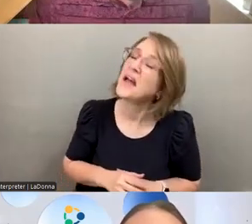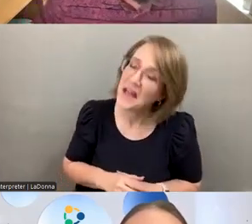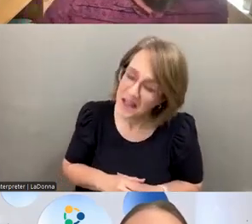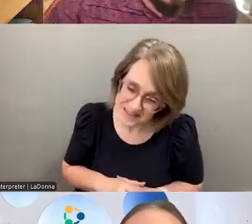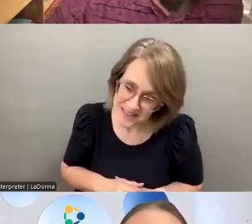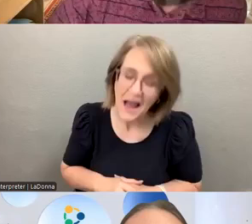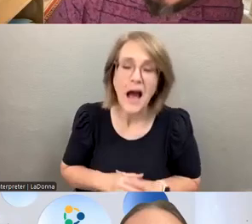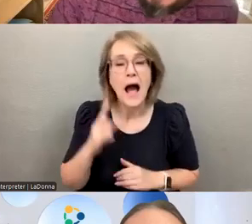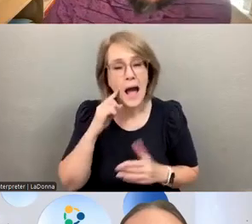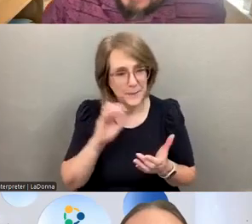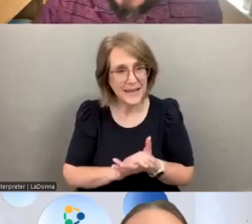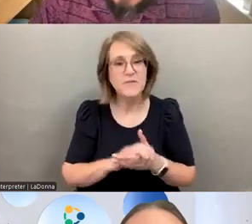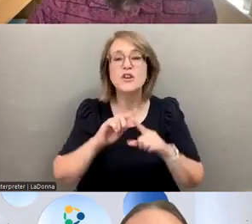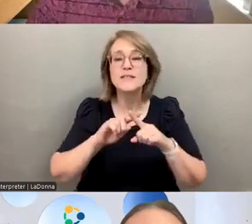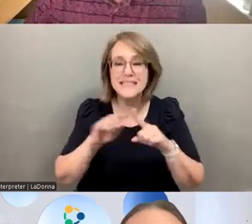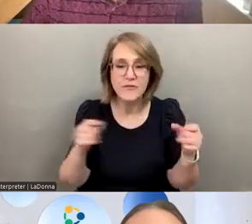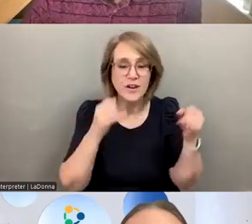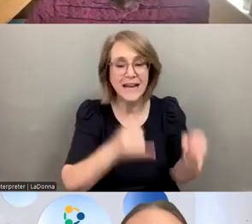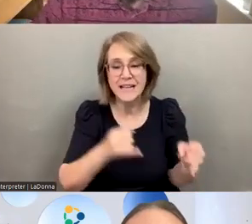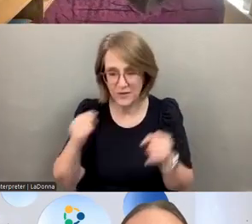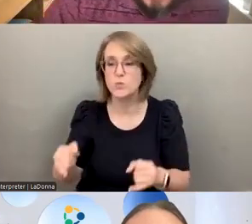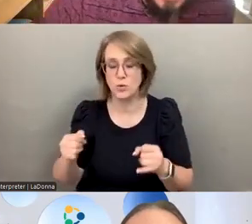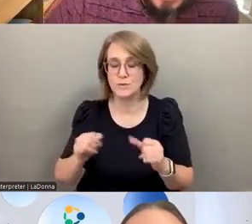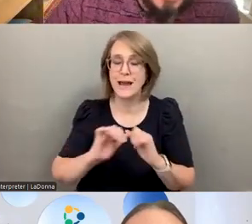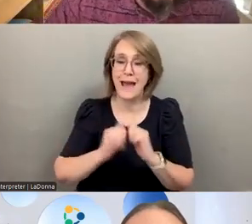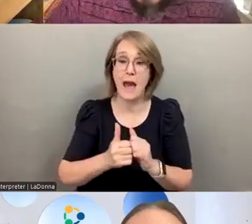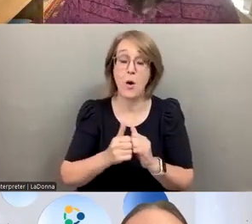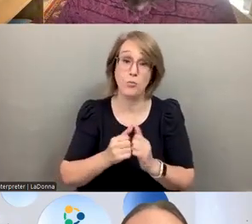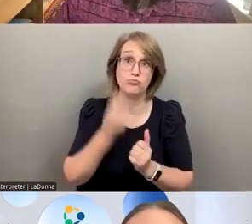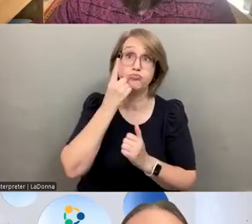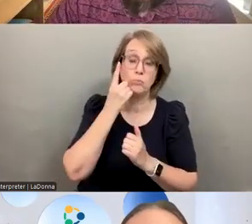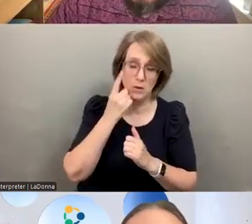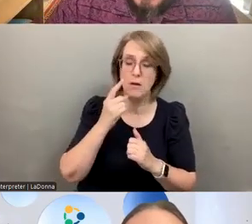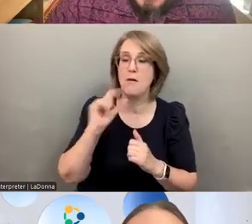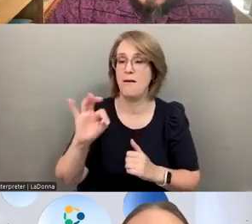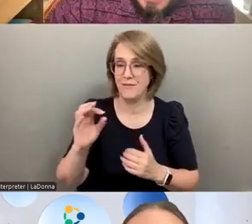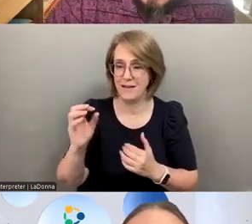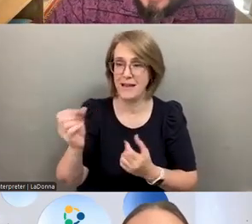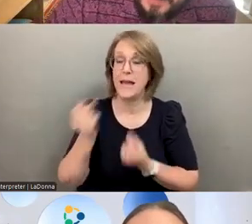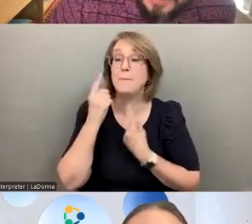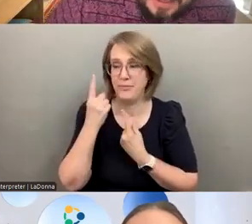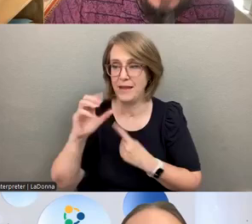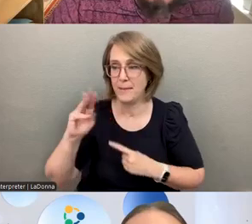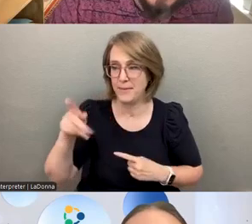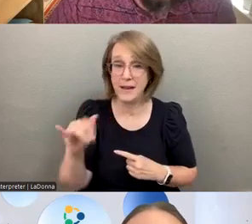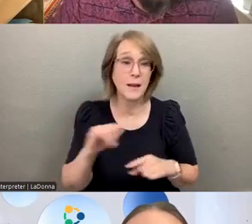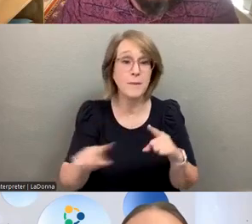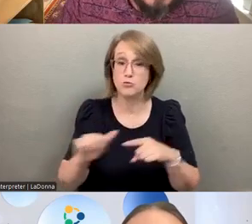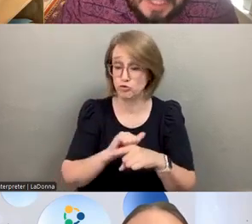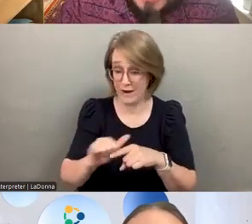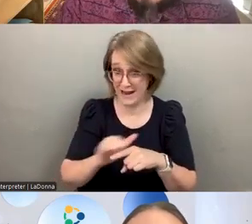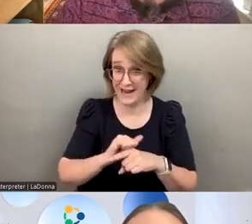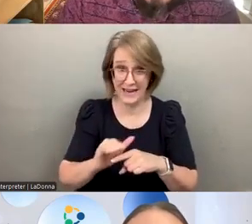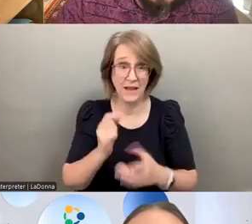there's individual differences in the capacity for empathy, but having trained hundreds and hundreds of beginning therapists, I very much